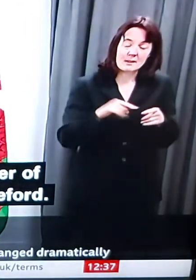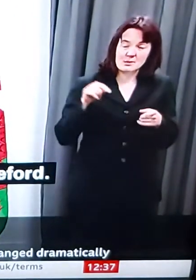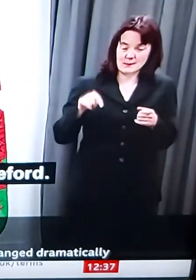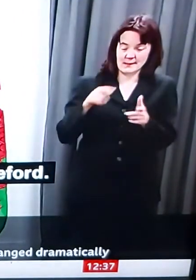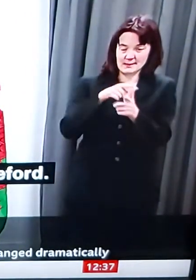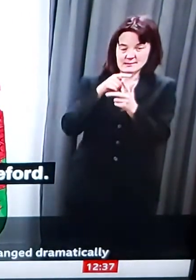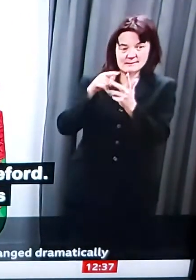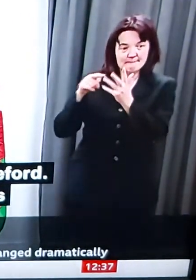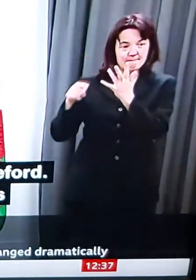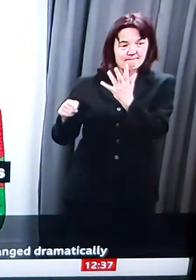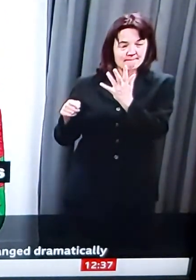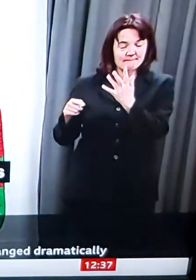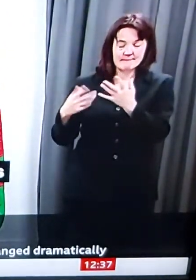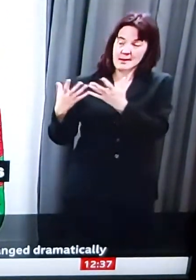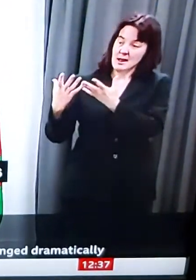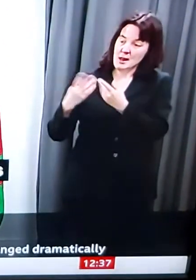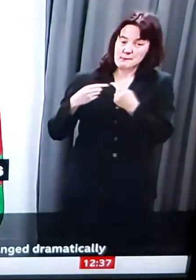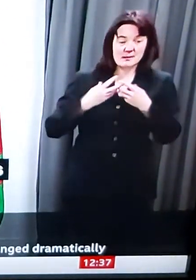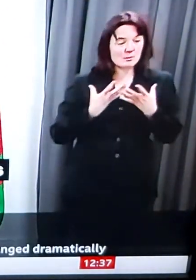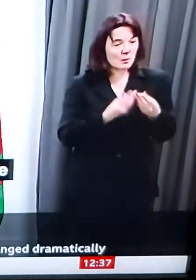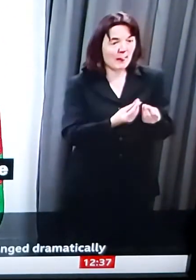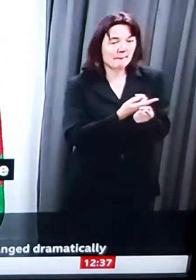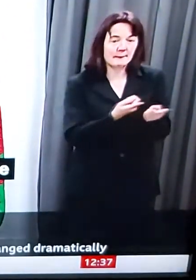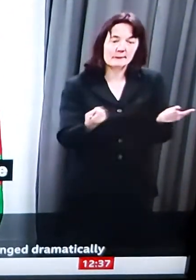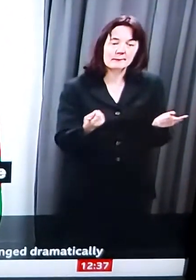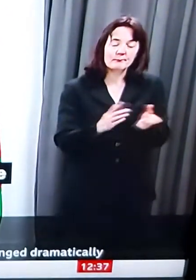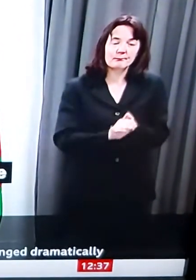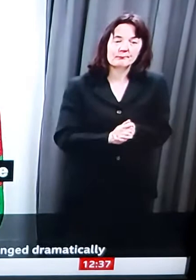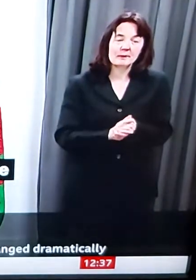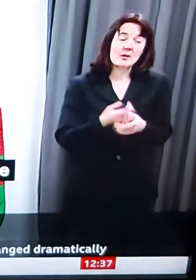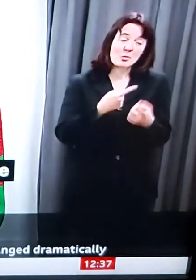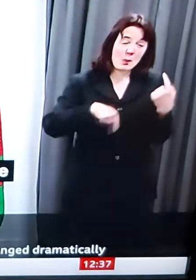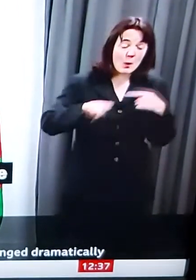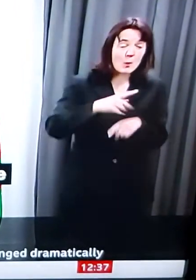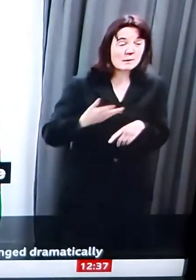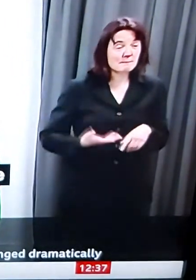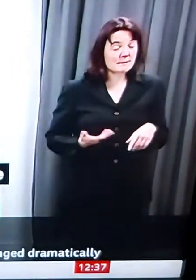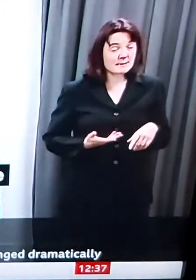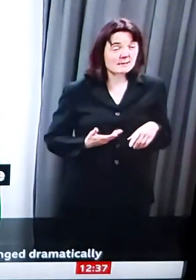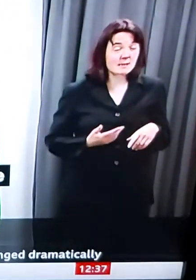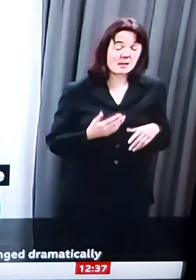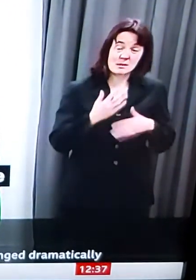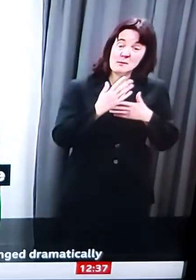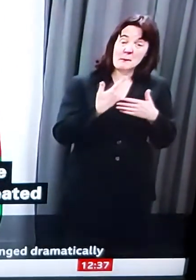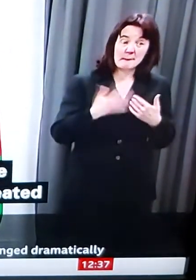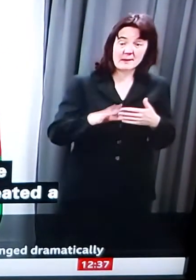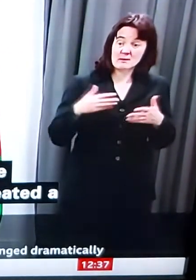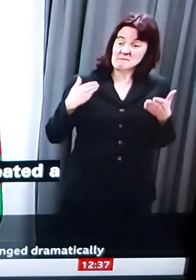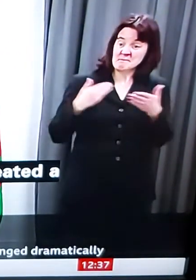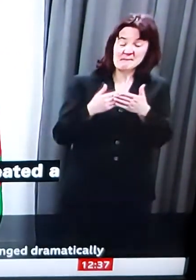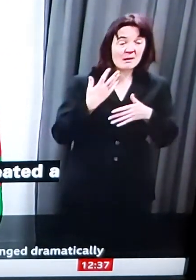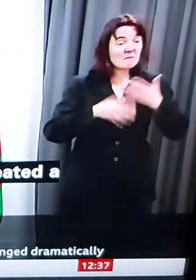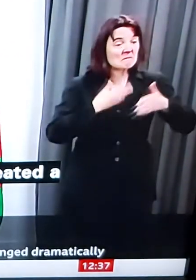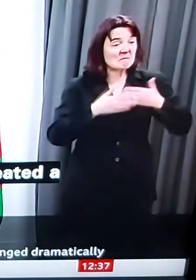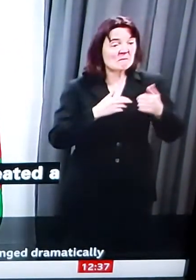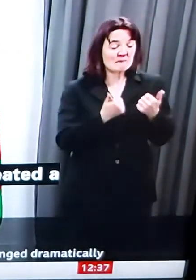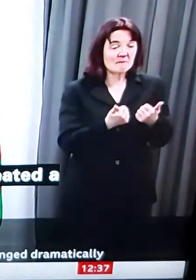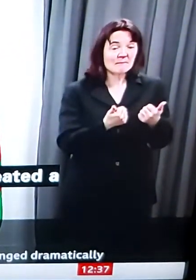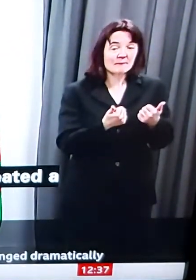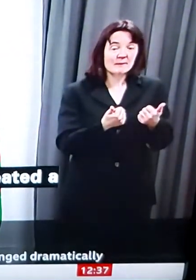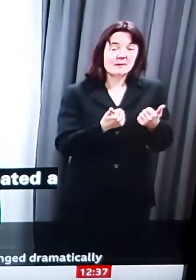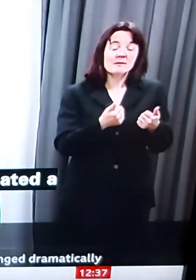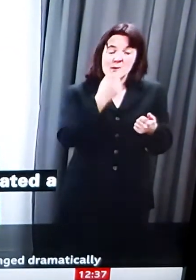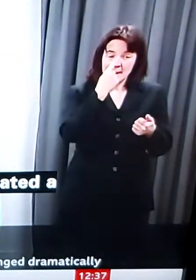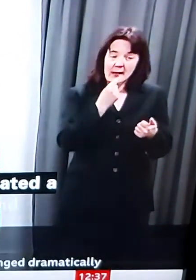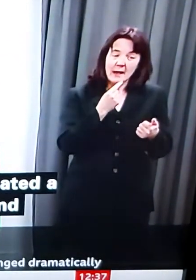needs of Wales. He said he created a £500 million economy crisis fund to provide extra support for